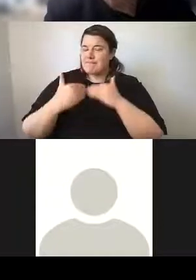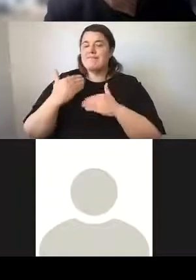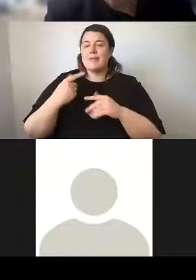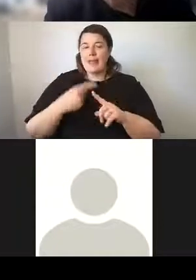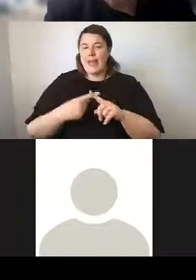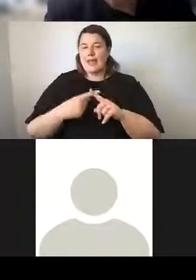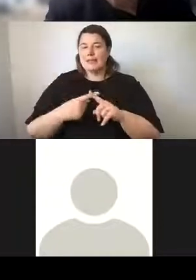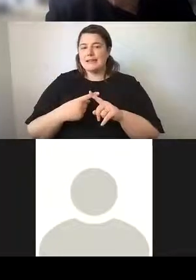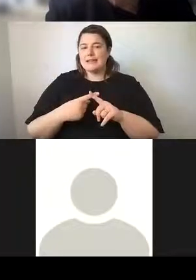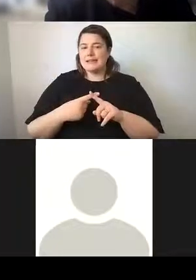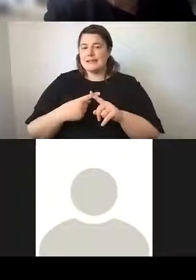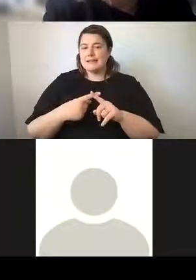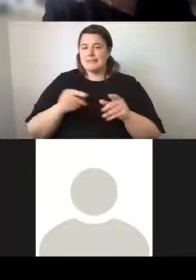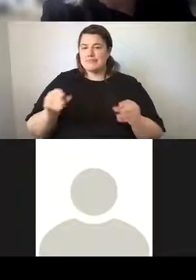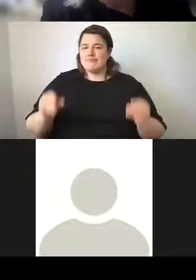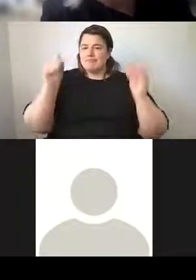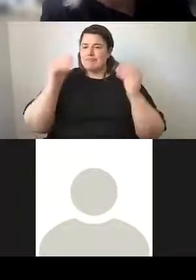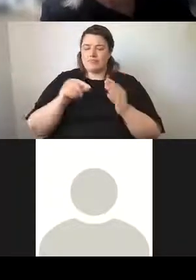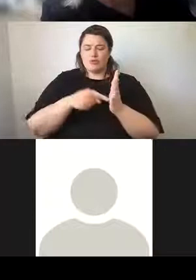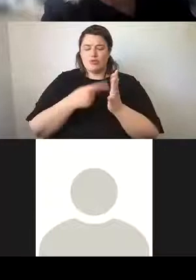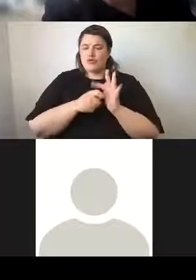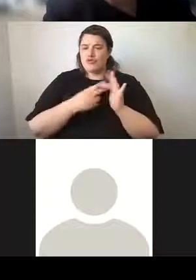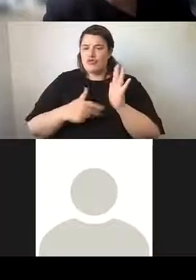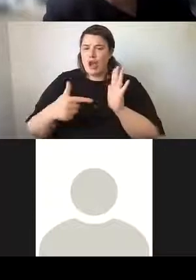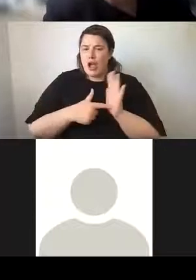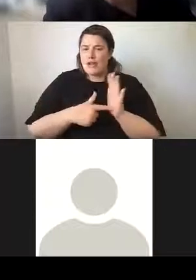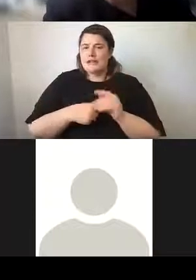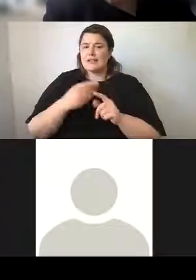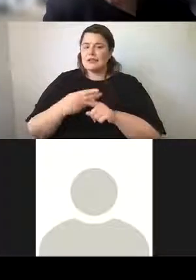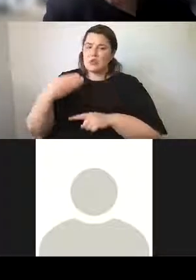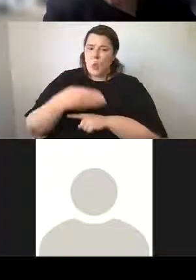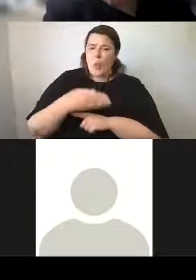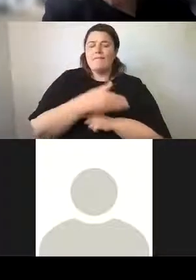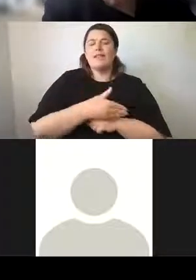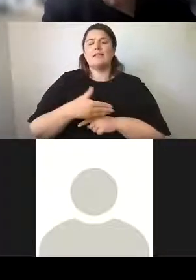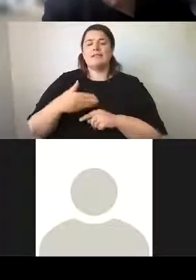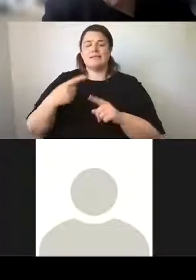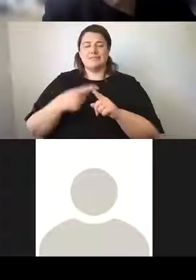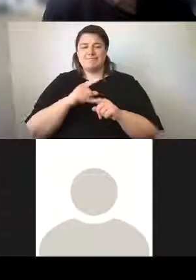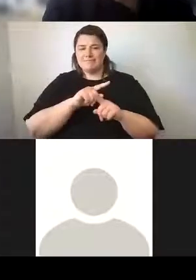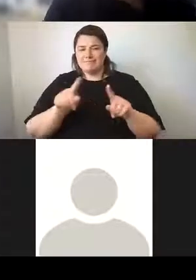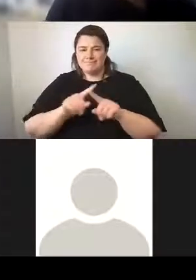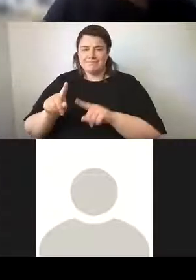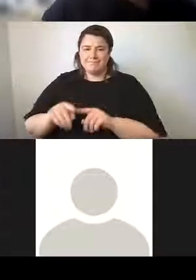slightly allegorical dolphins on either side.